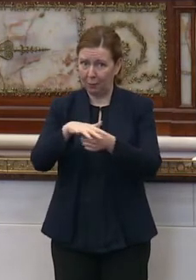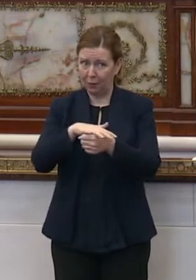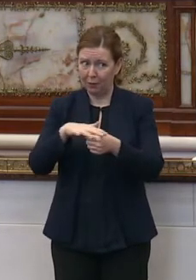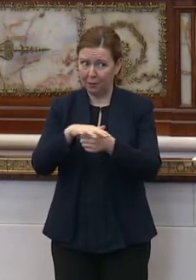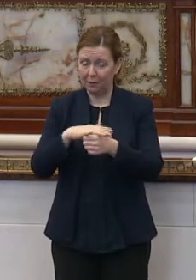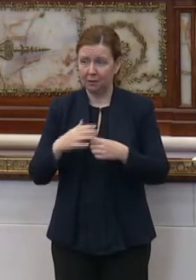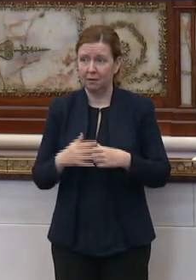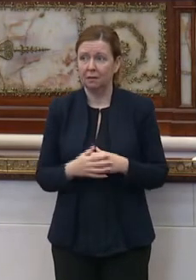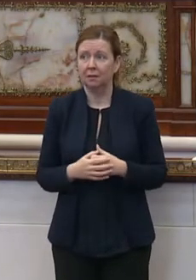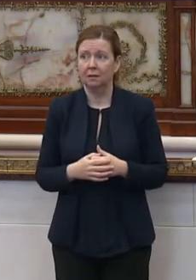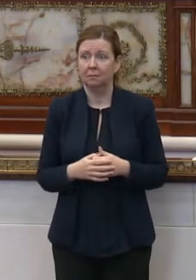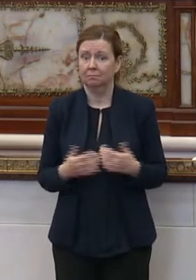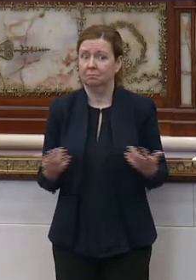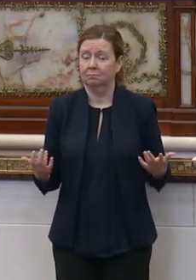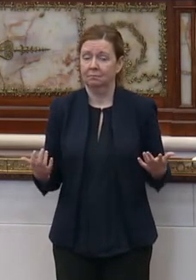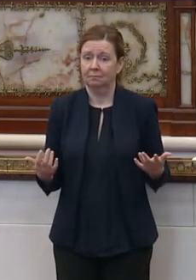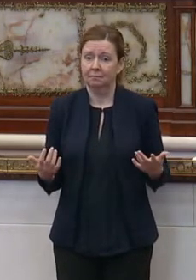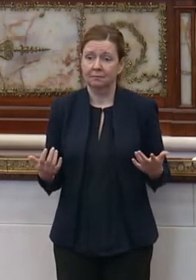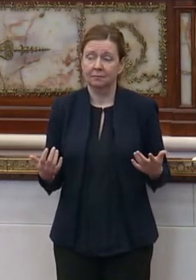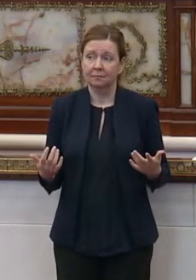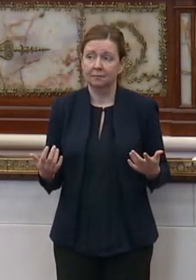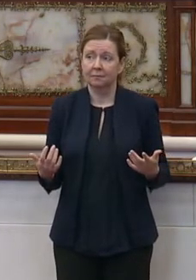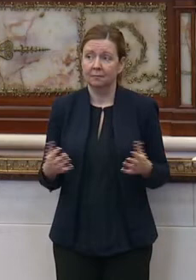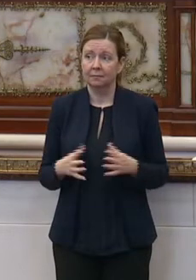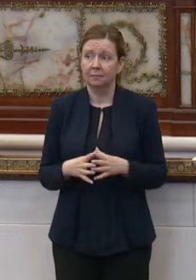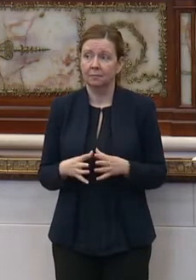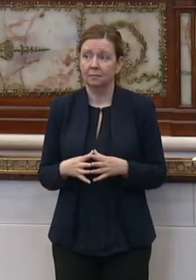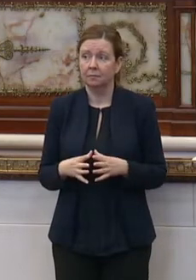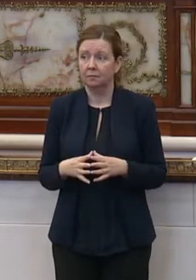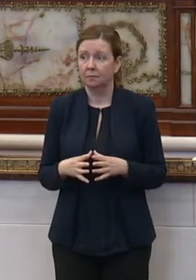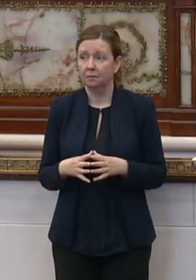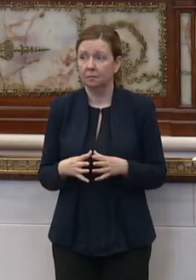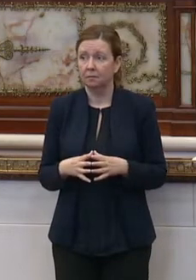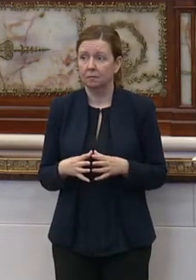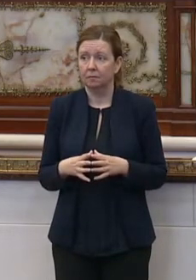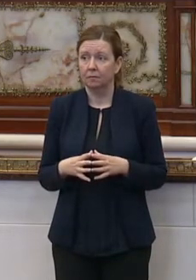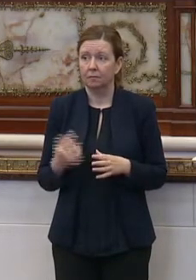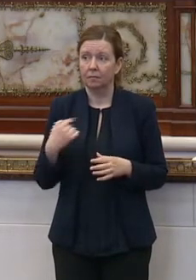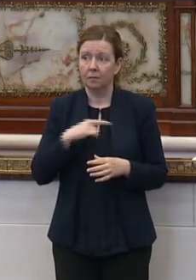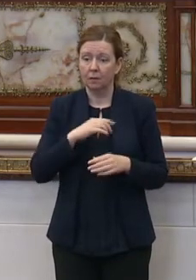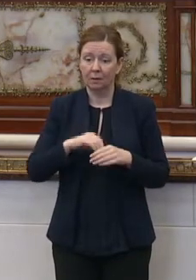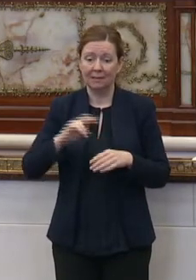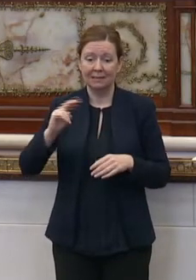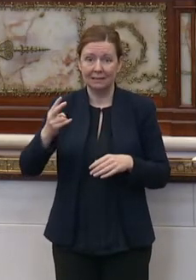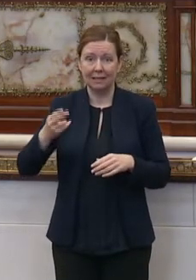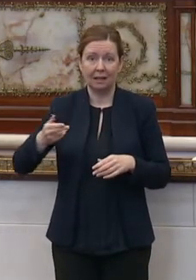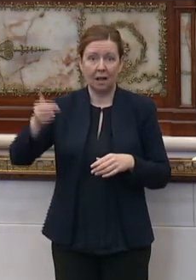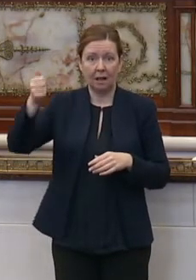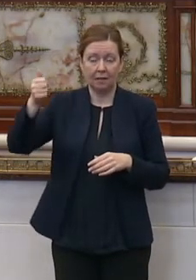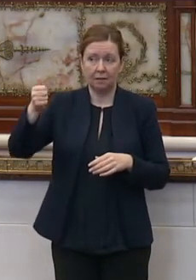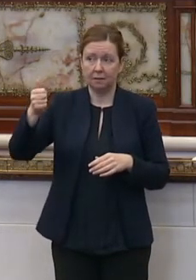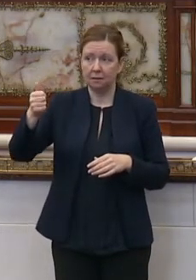we're in the second highest